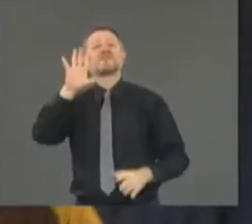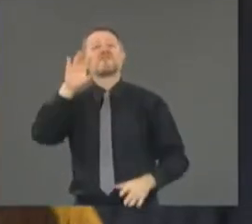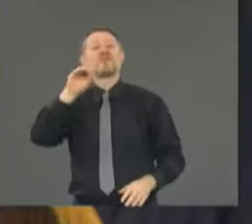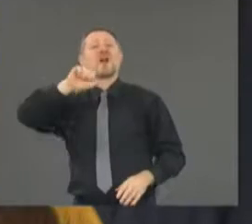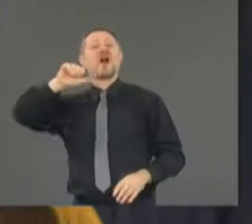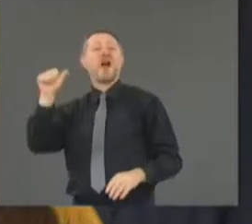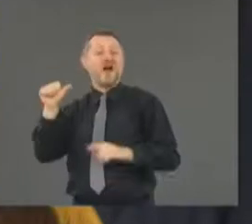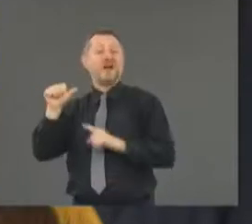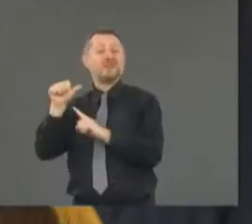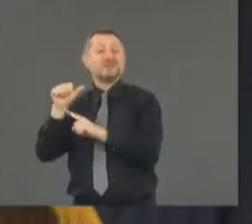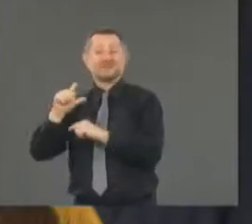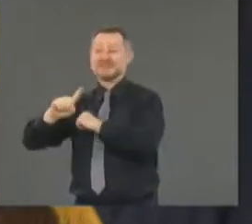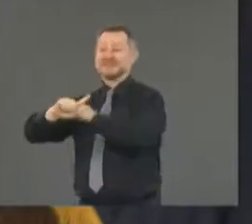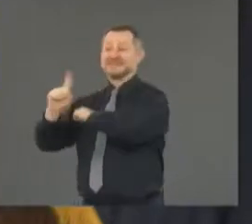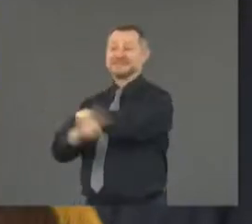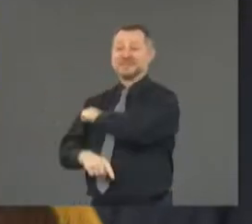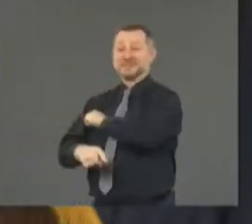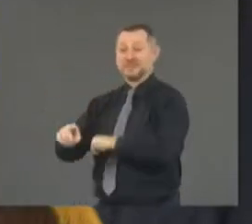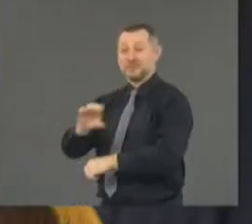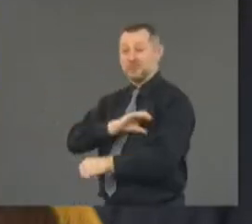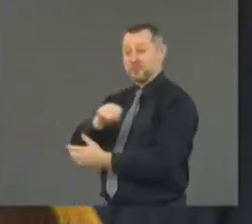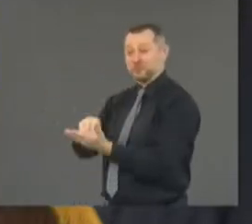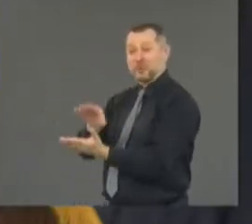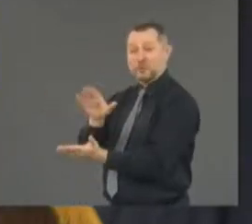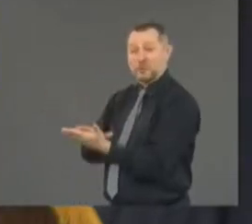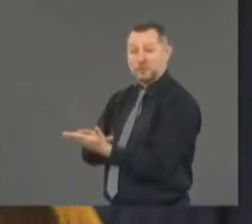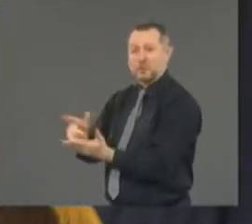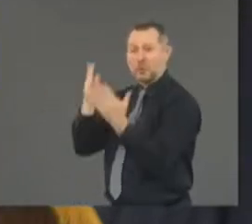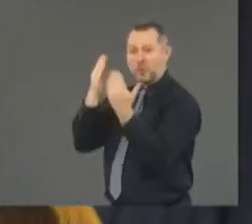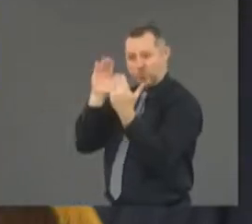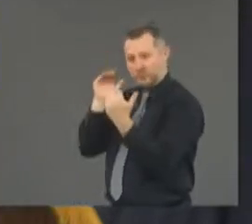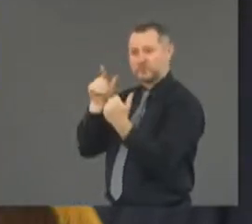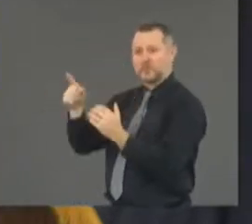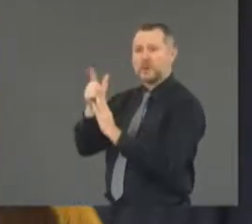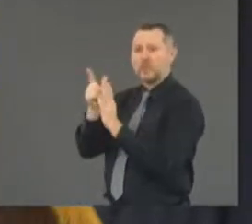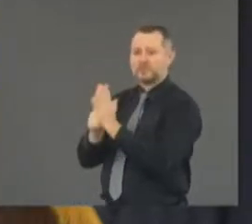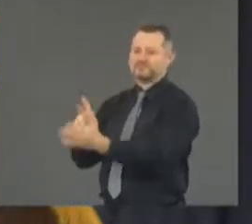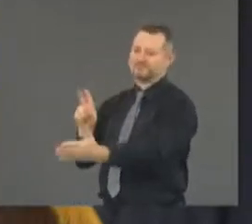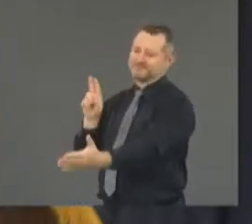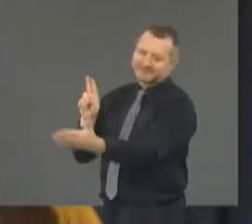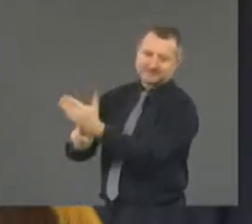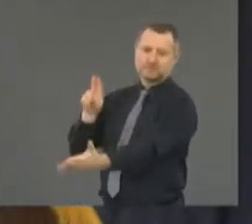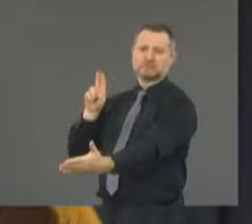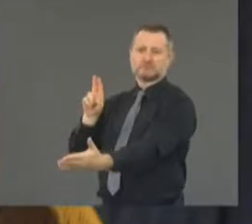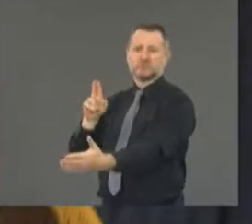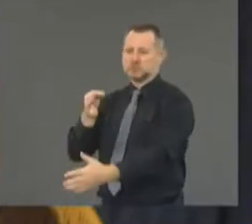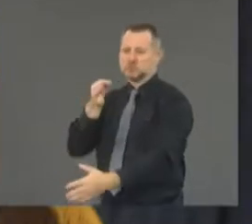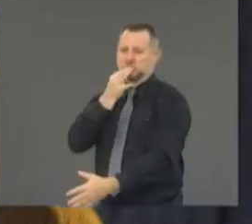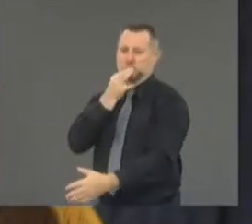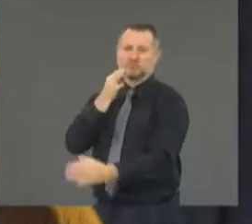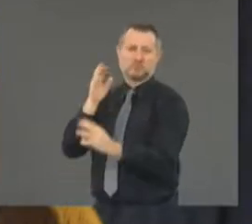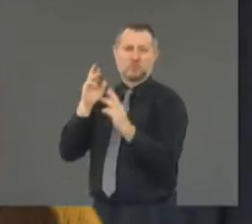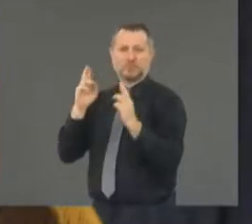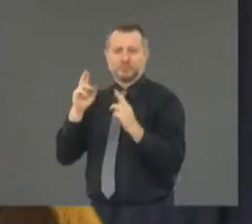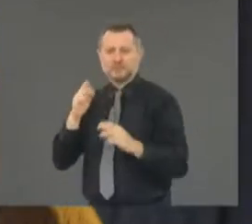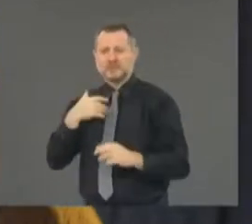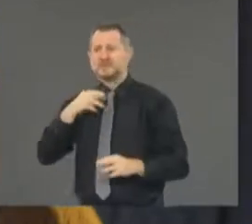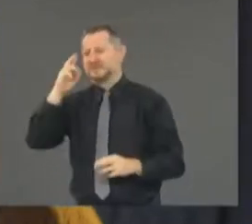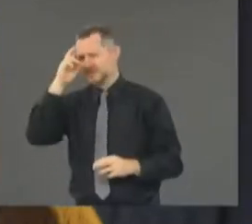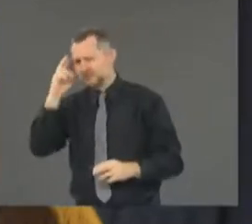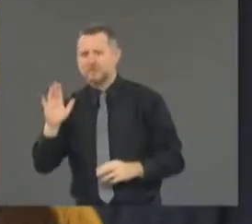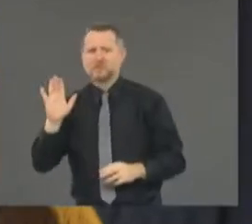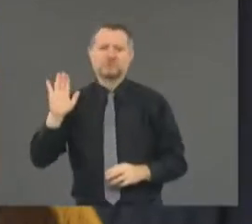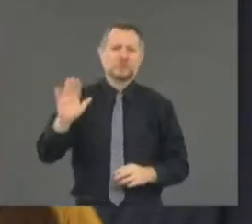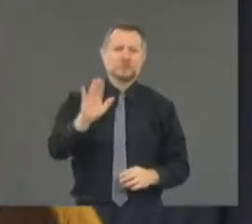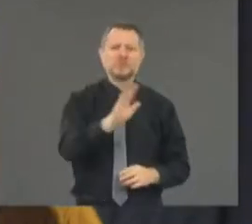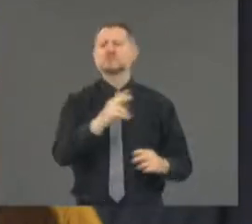will become law shortly. And we have to respect everyone's interests there. And I